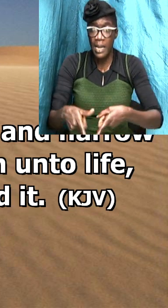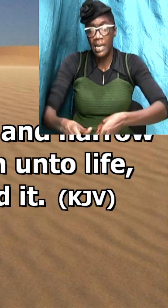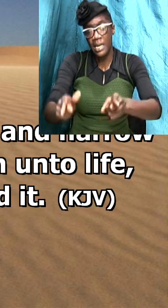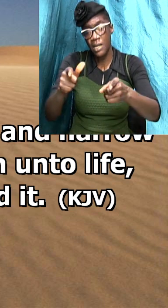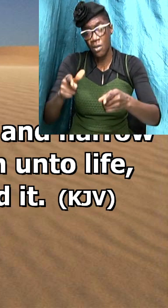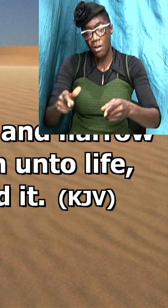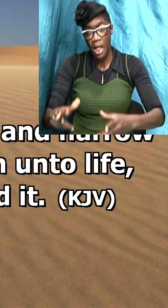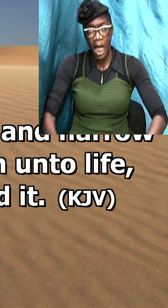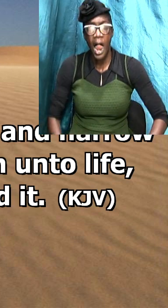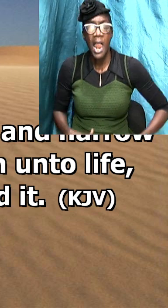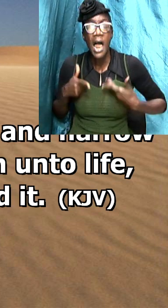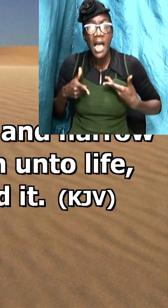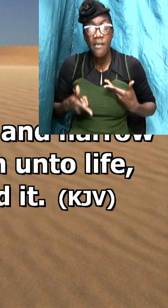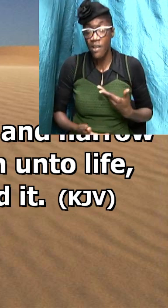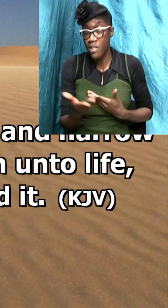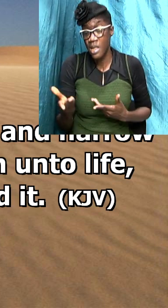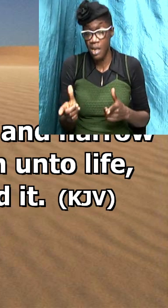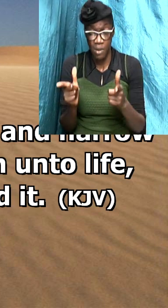few